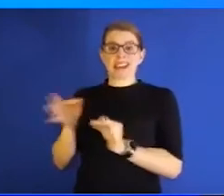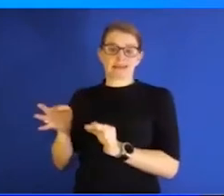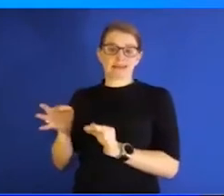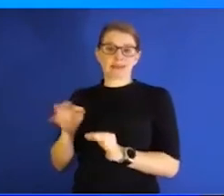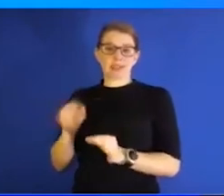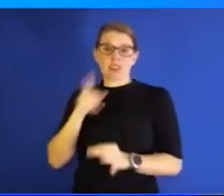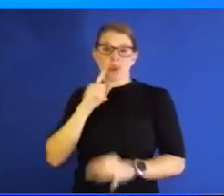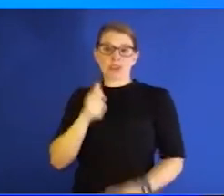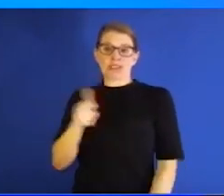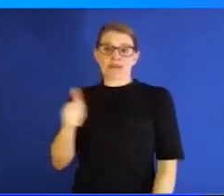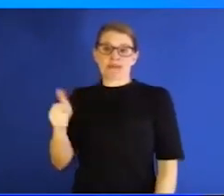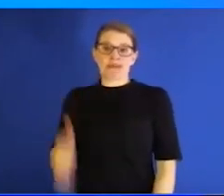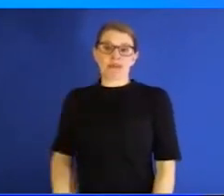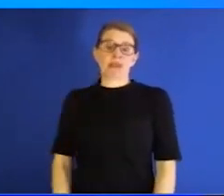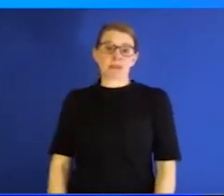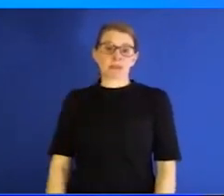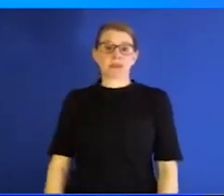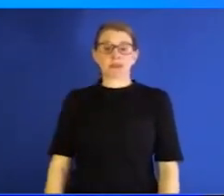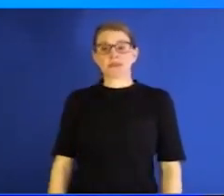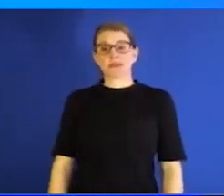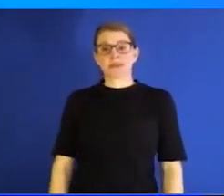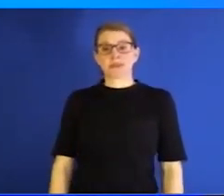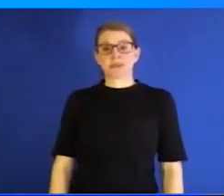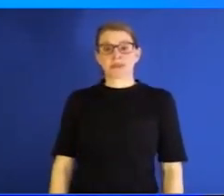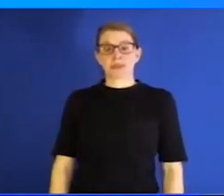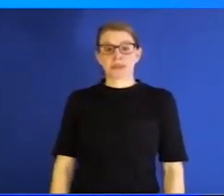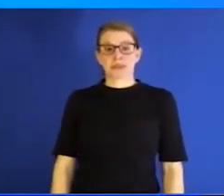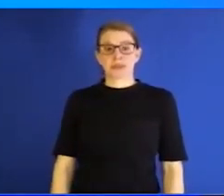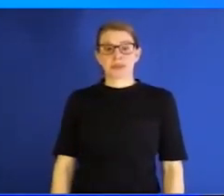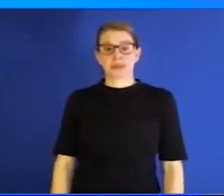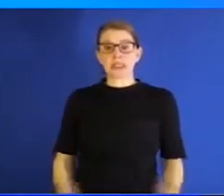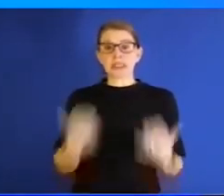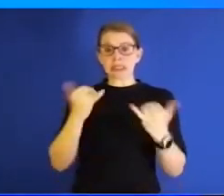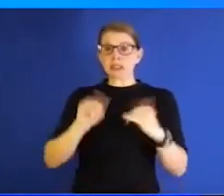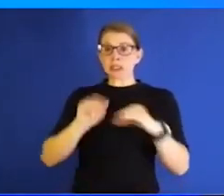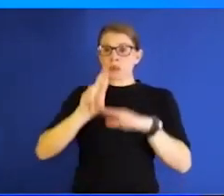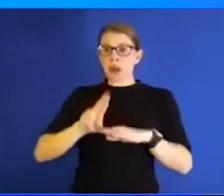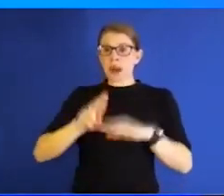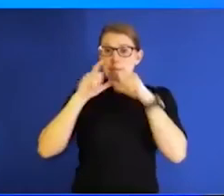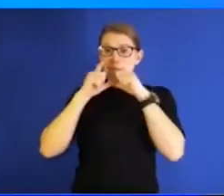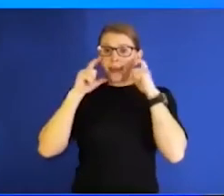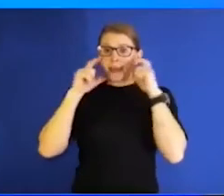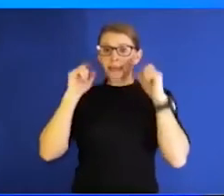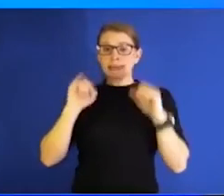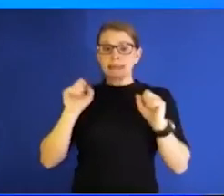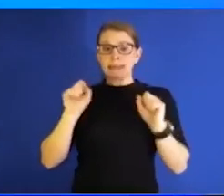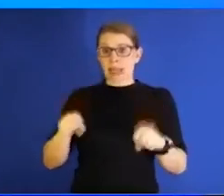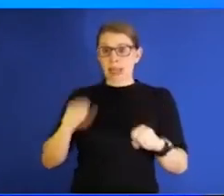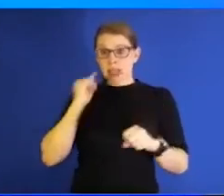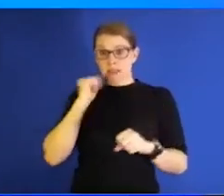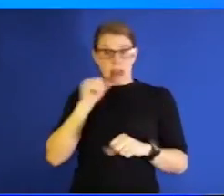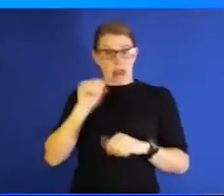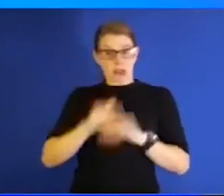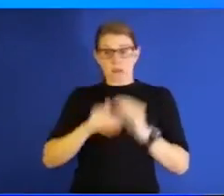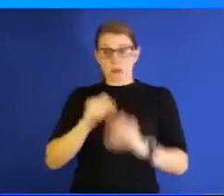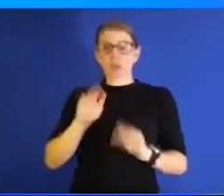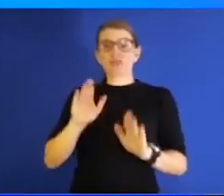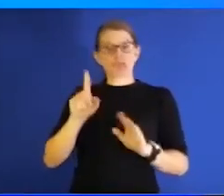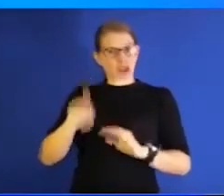right? And so you still can wear your mask. And if you're uncomfortable, you should wear your mask. And if you're in an indoor crowded environment